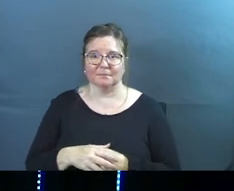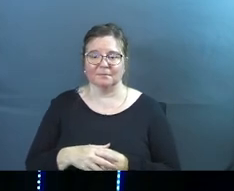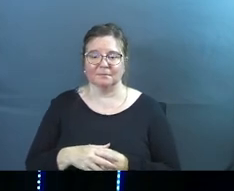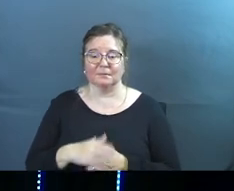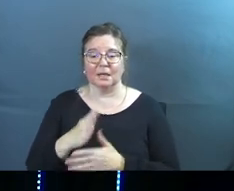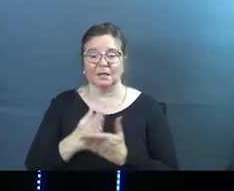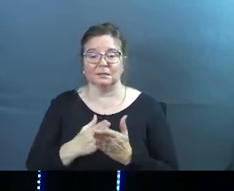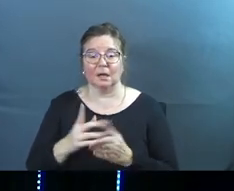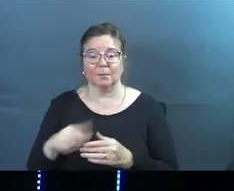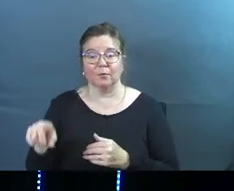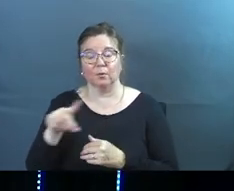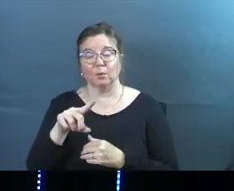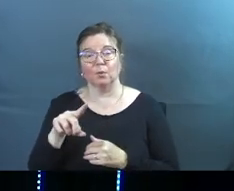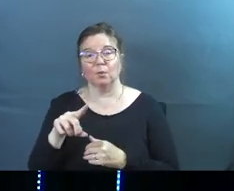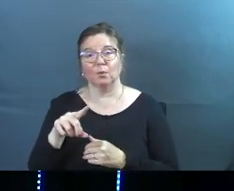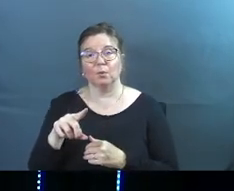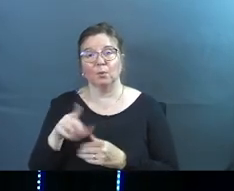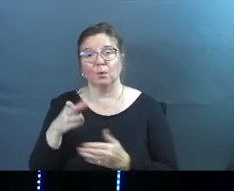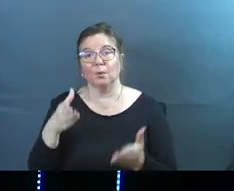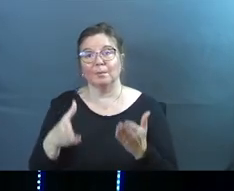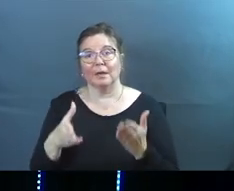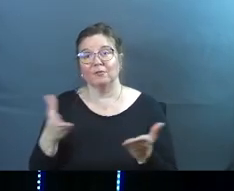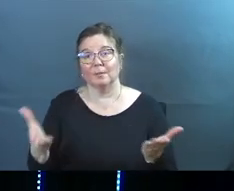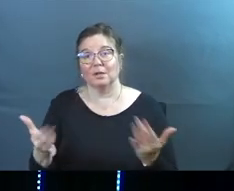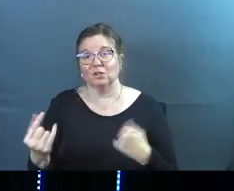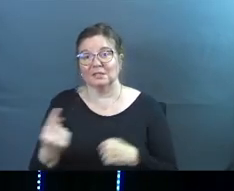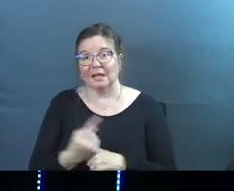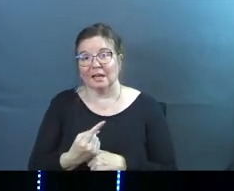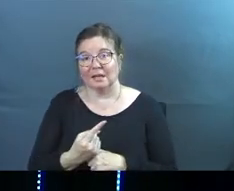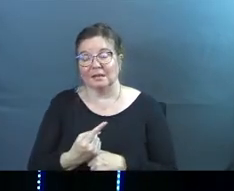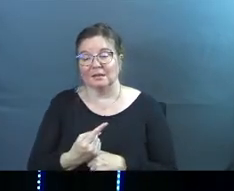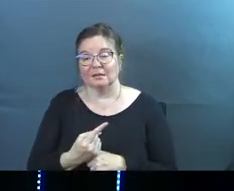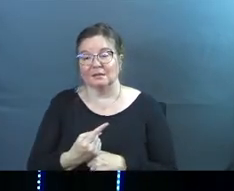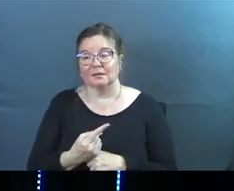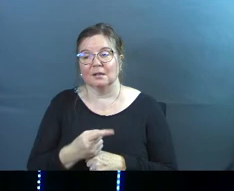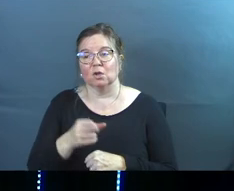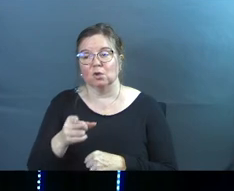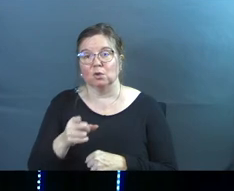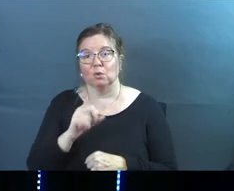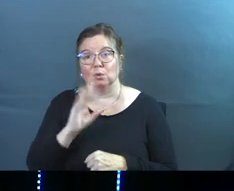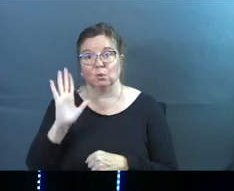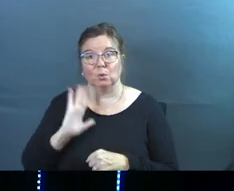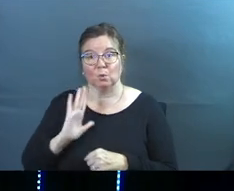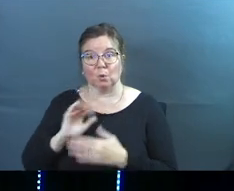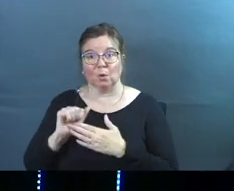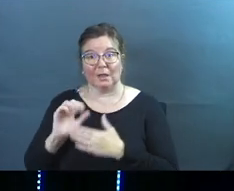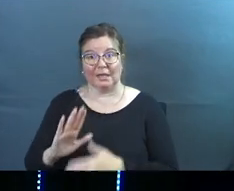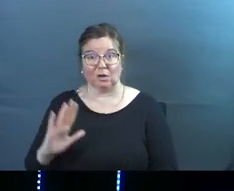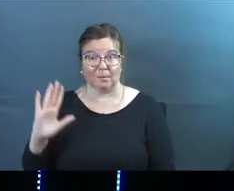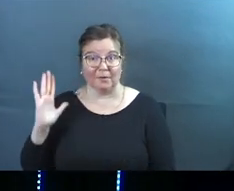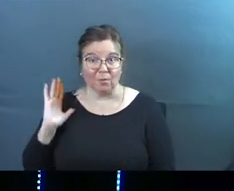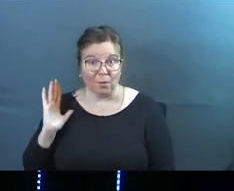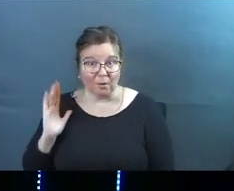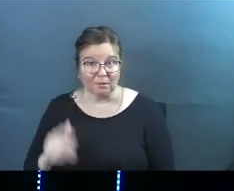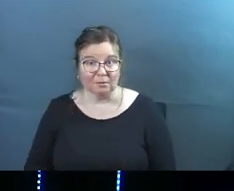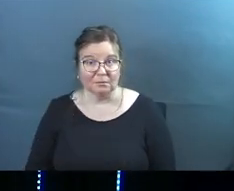and some of you may even be here today and you were a leader before